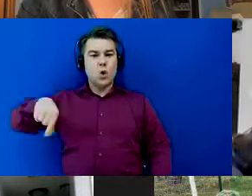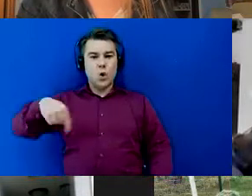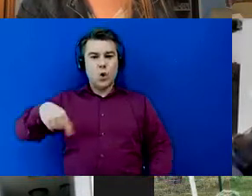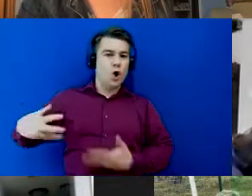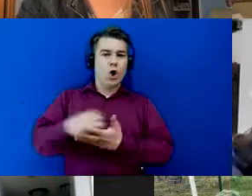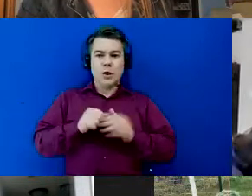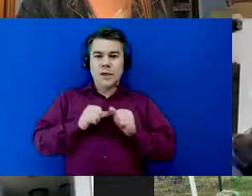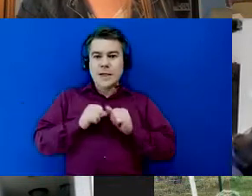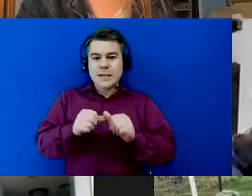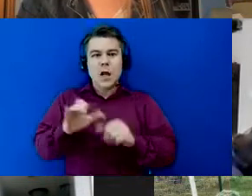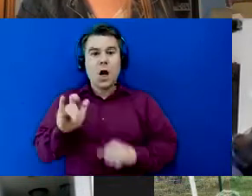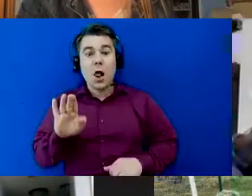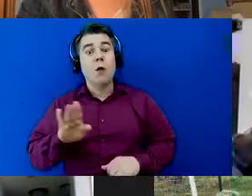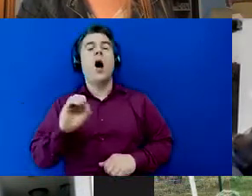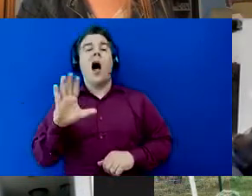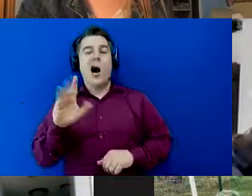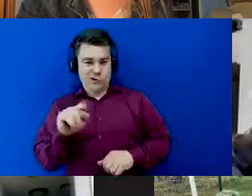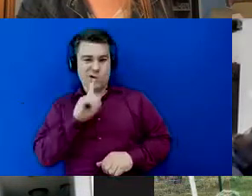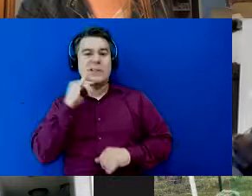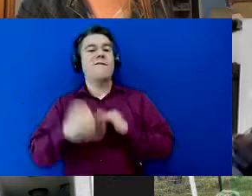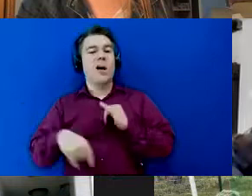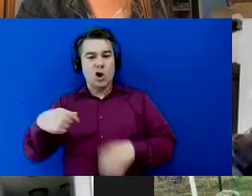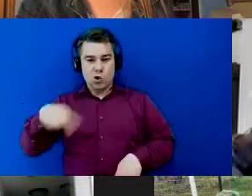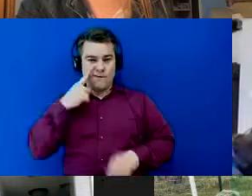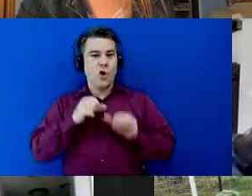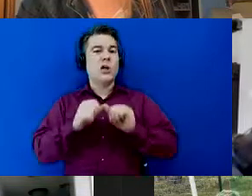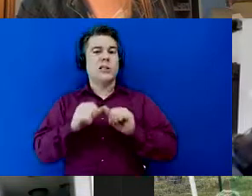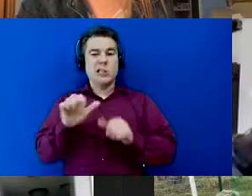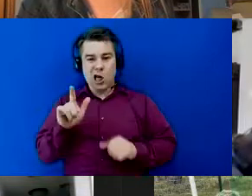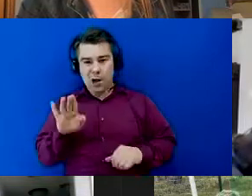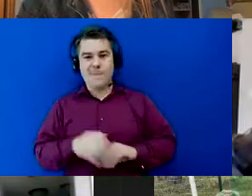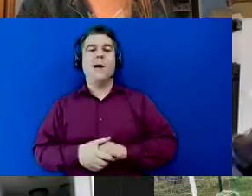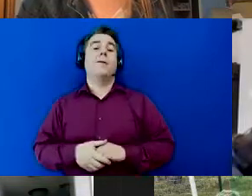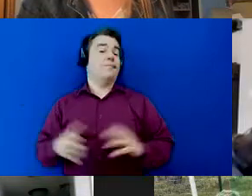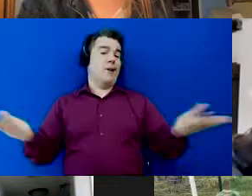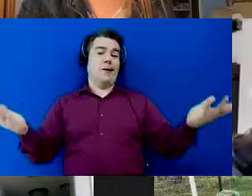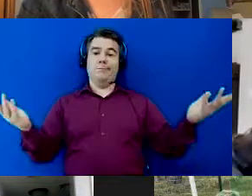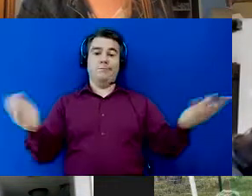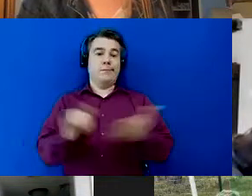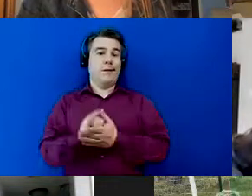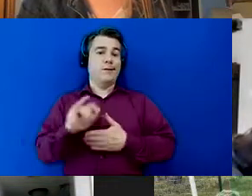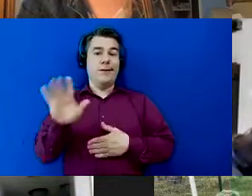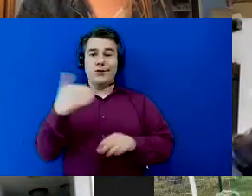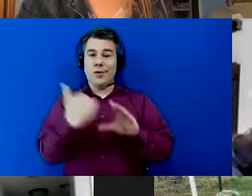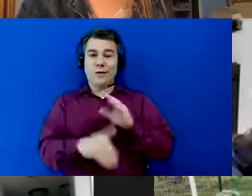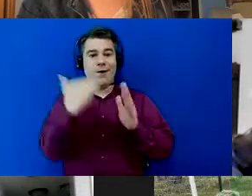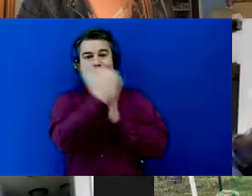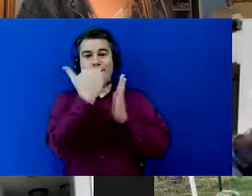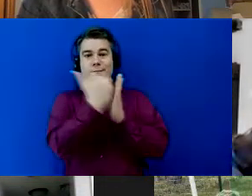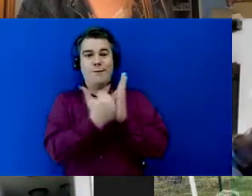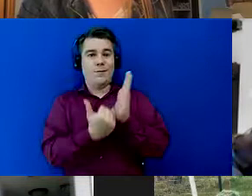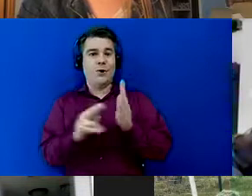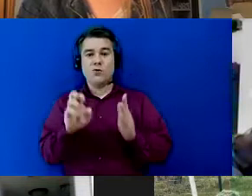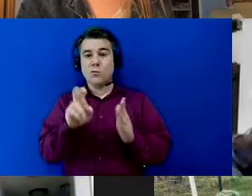yep october is the final quarter for consistency club all right that's it that's your email that's your plexus news check it